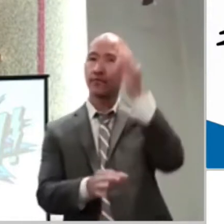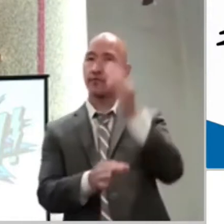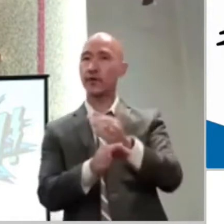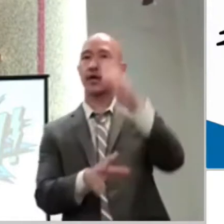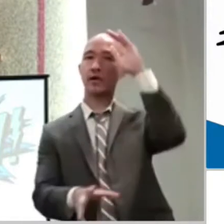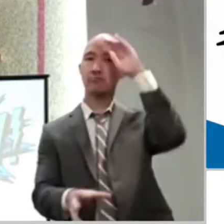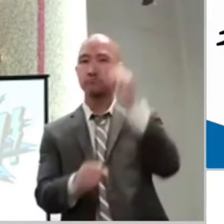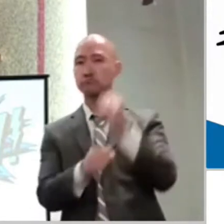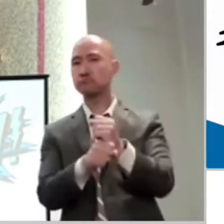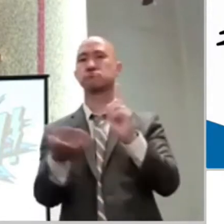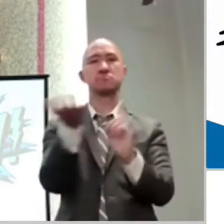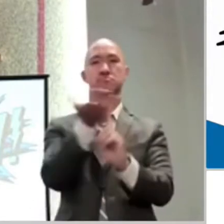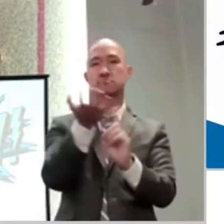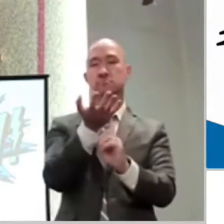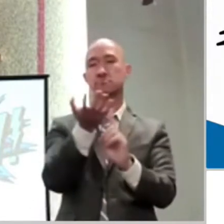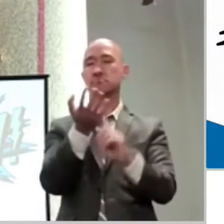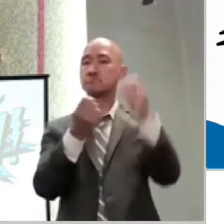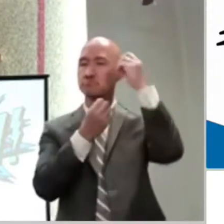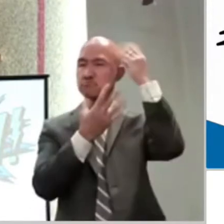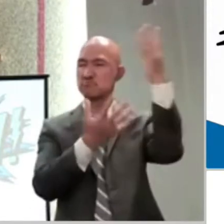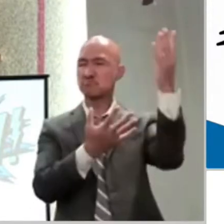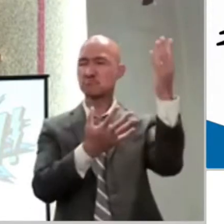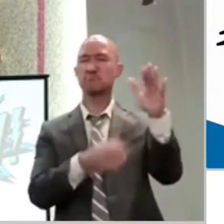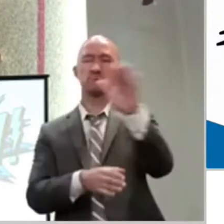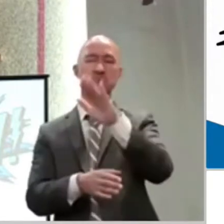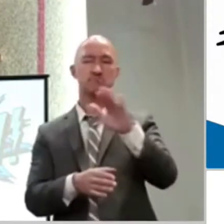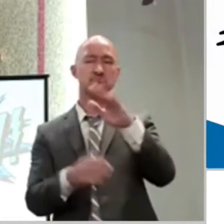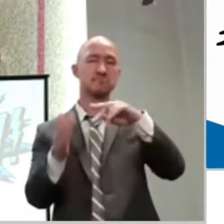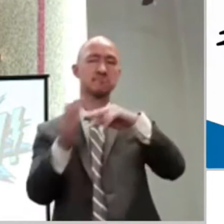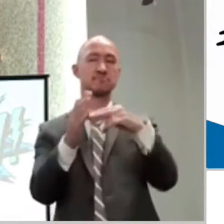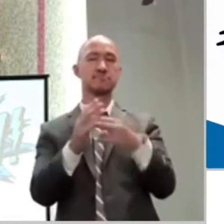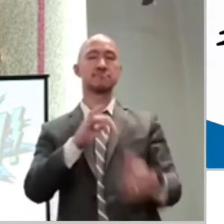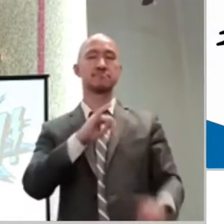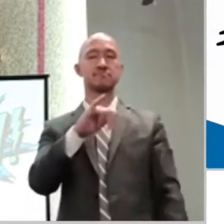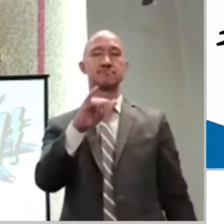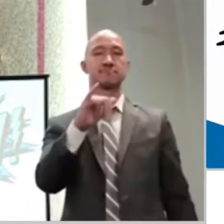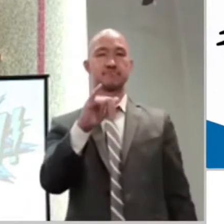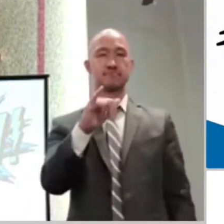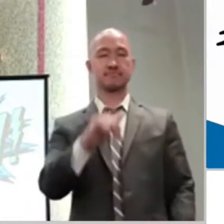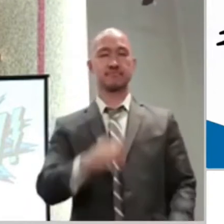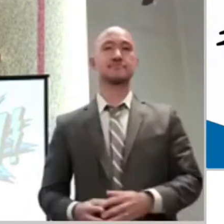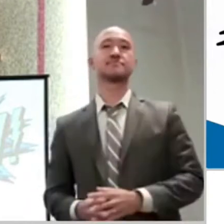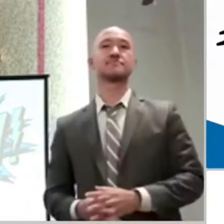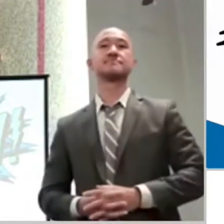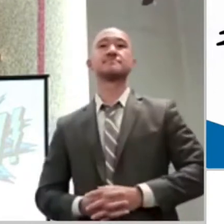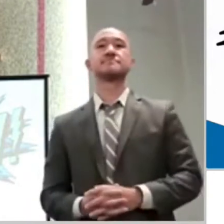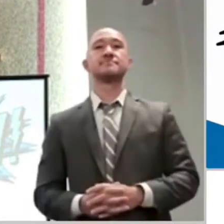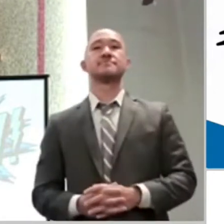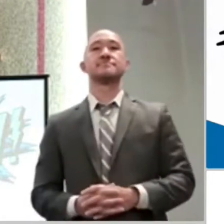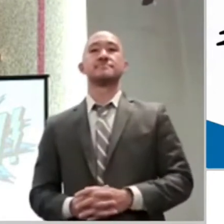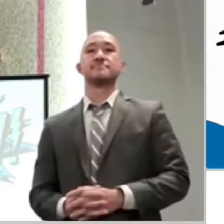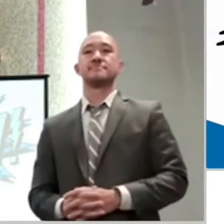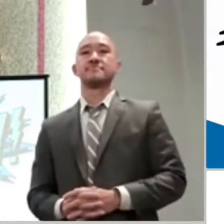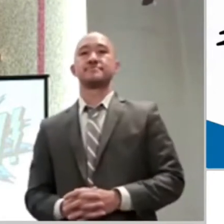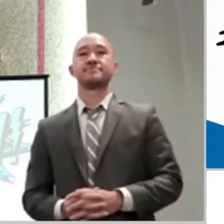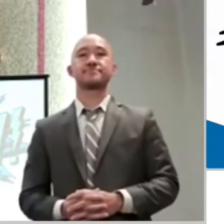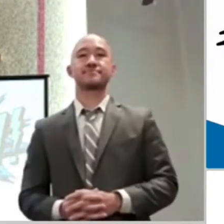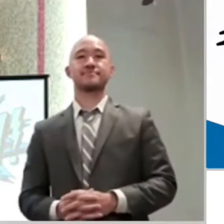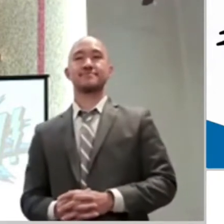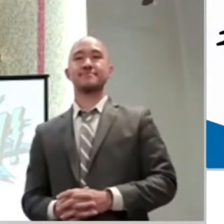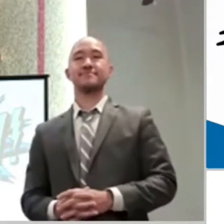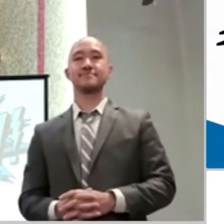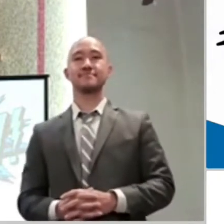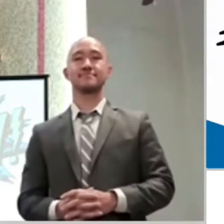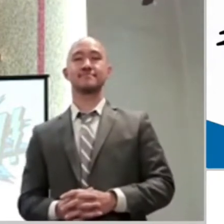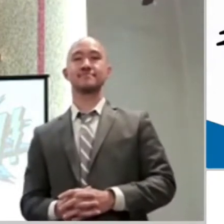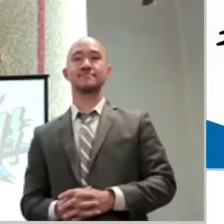Faith, trust, and obedience. Obedience, I believe, is the manifestation of faith. I am, of course,